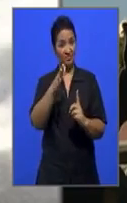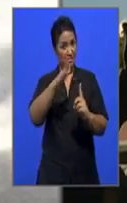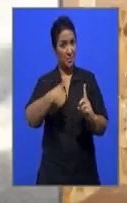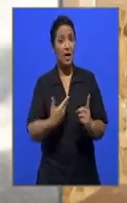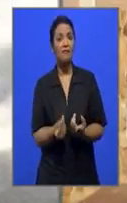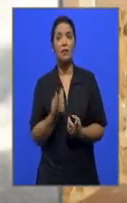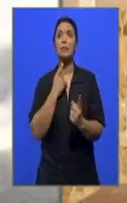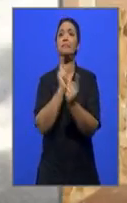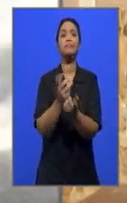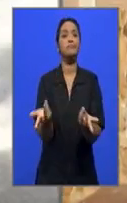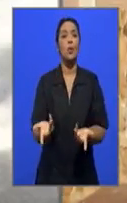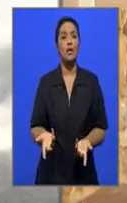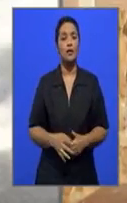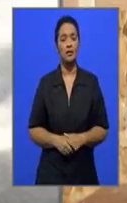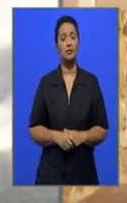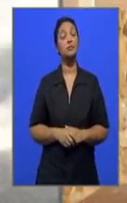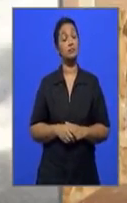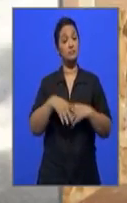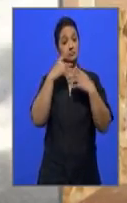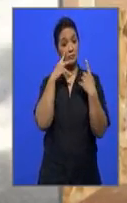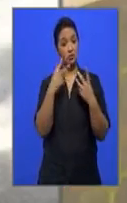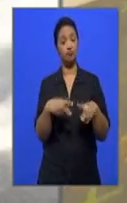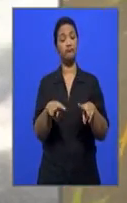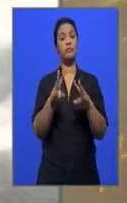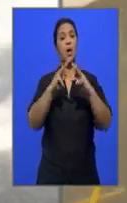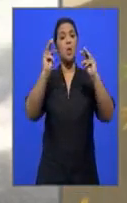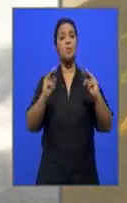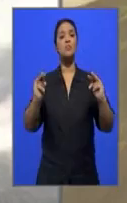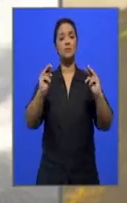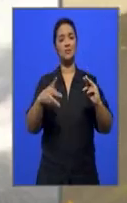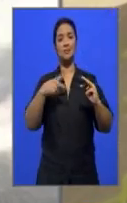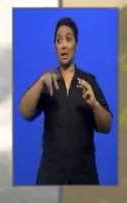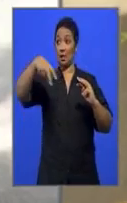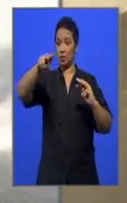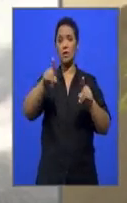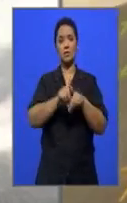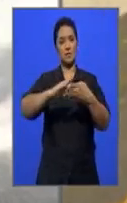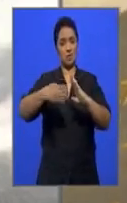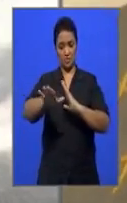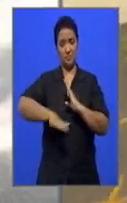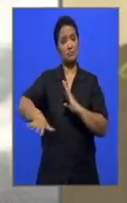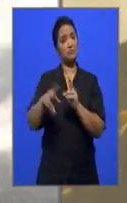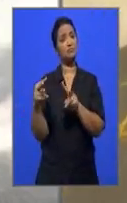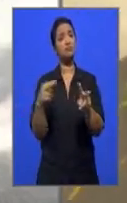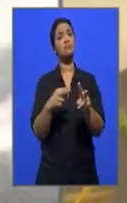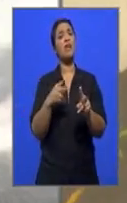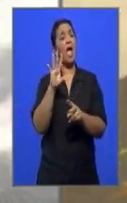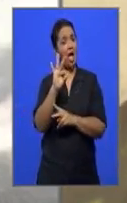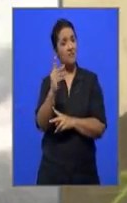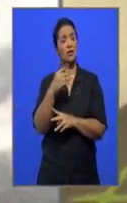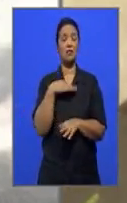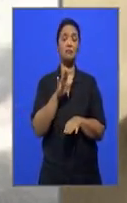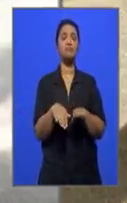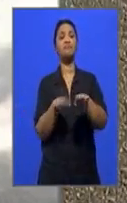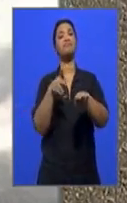else can people go? History on display attracts tourists and local residents alike. Some come here daily to enjoy the walk,